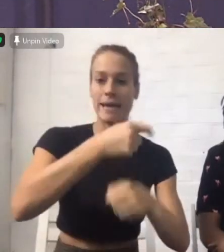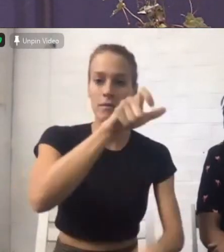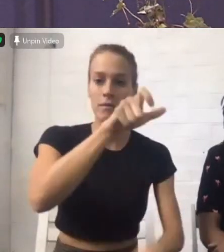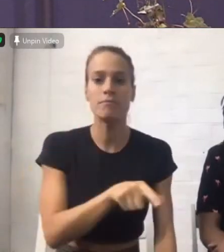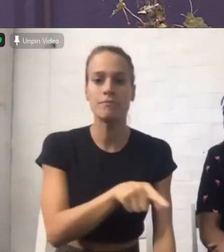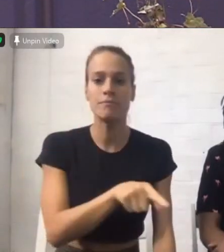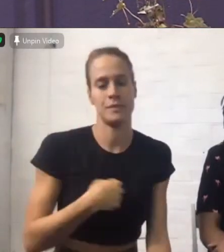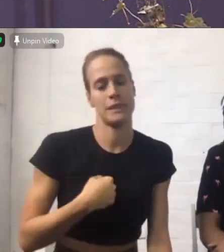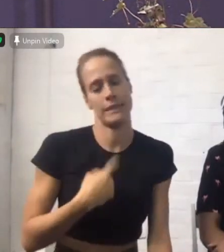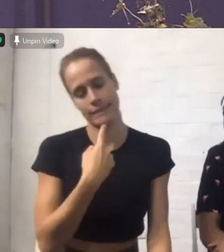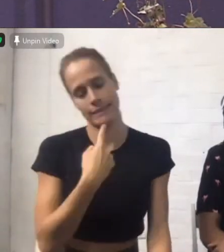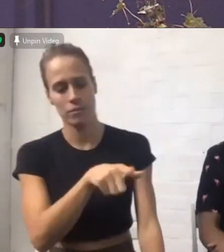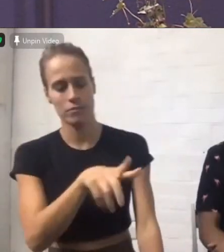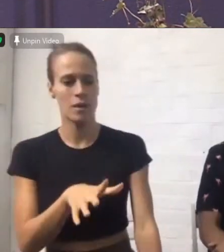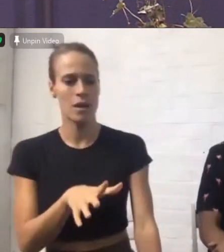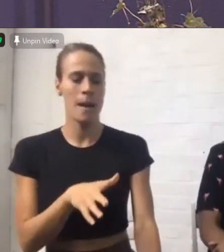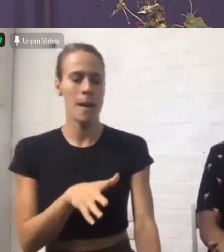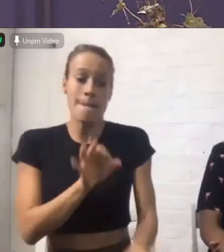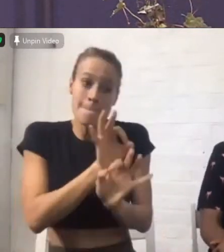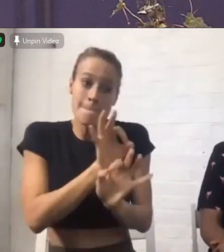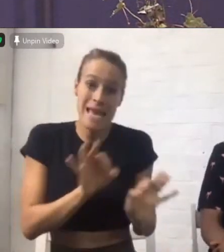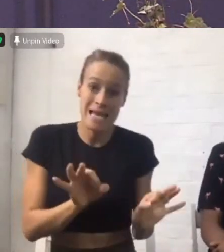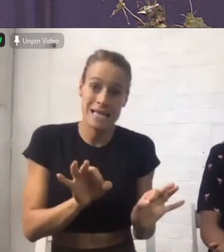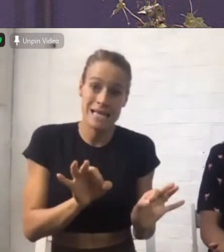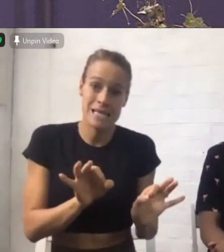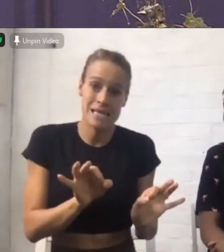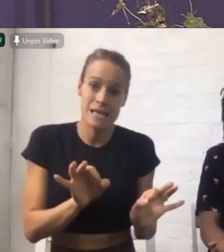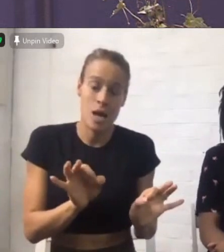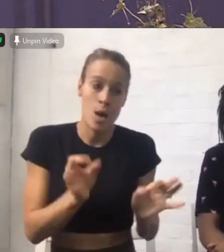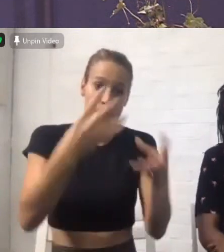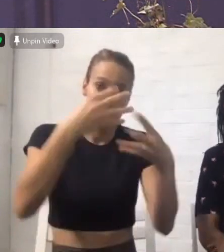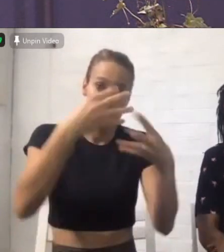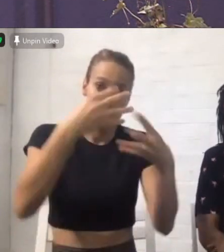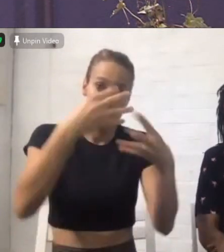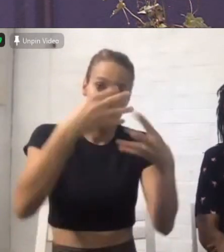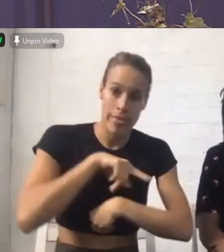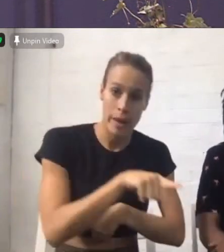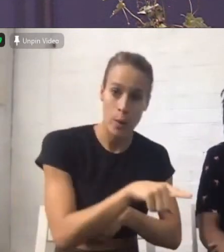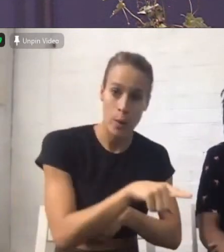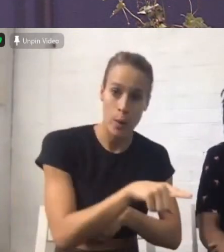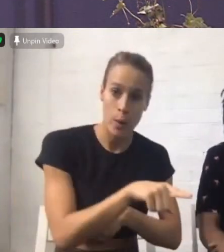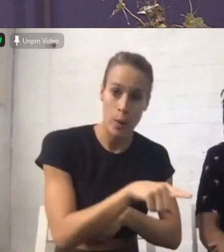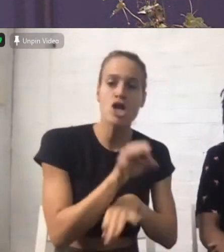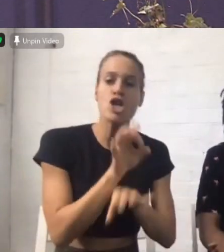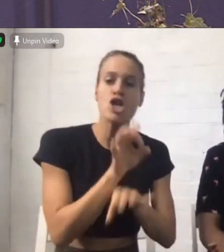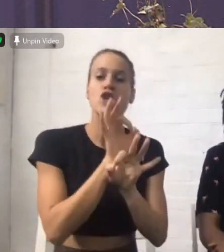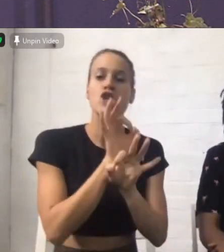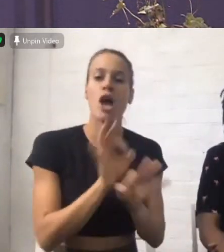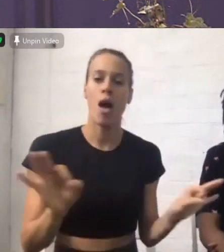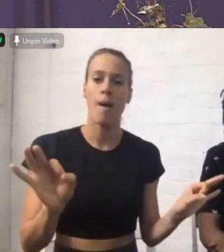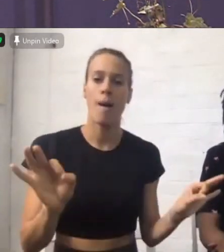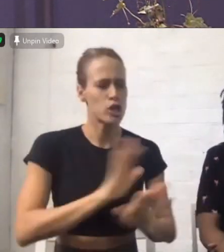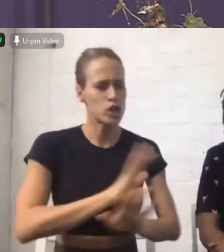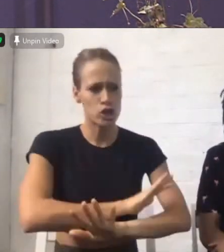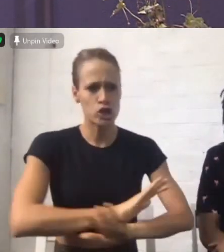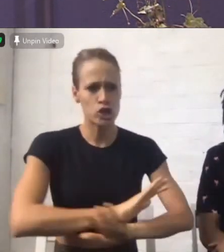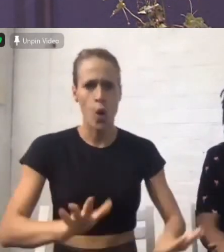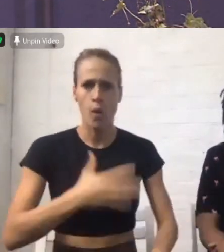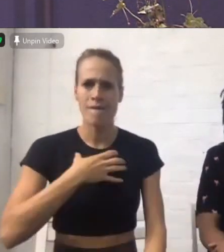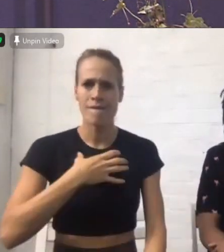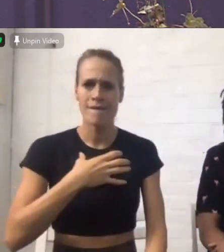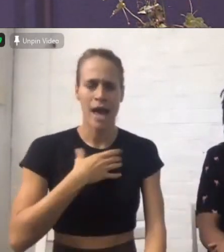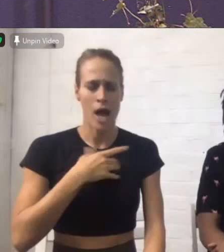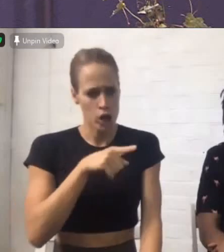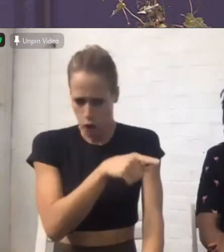peace be with you shalom be with you do not fear you shall not die